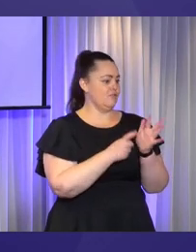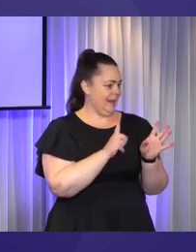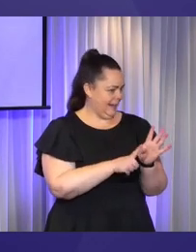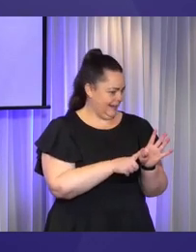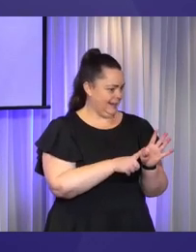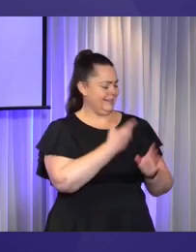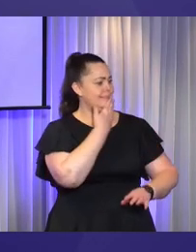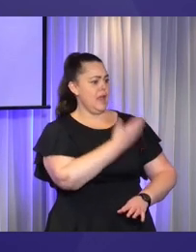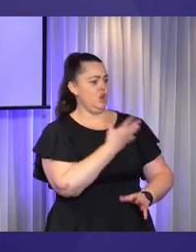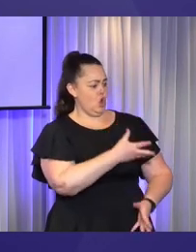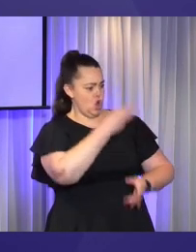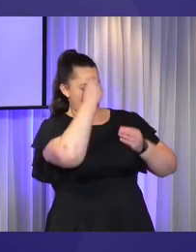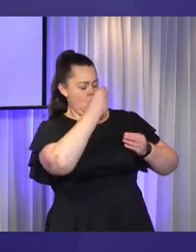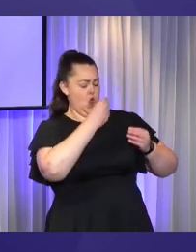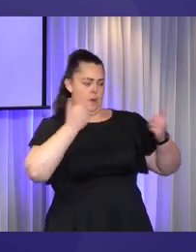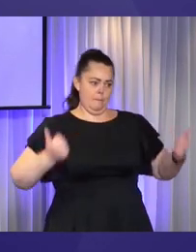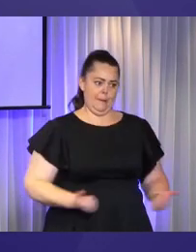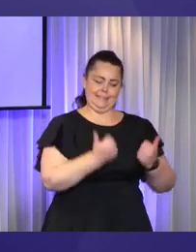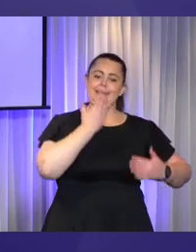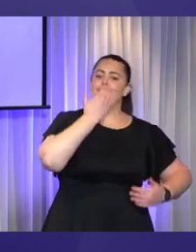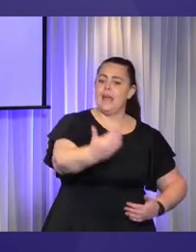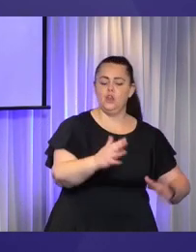as always. A huge round of applause again.